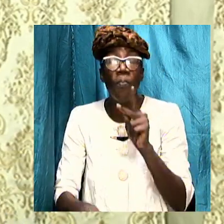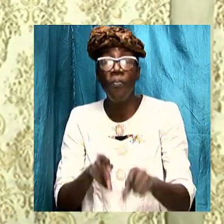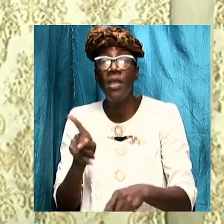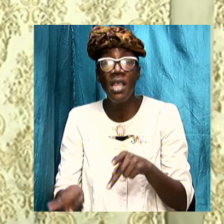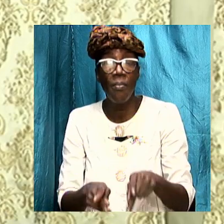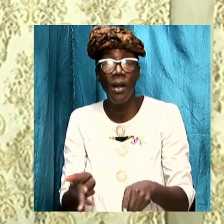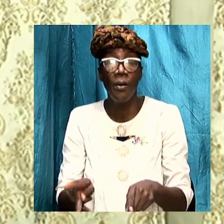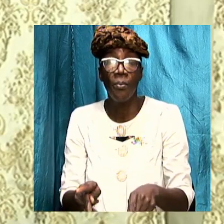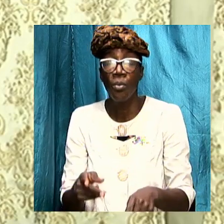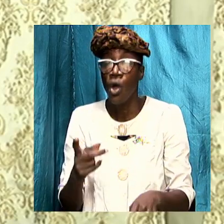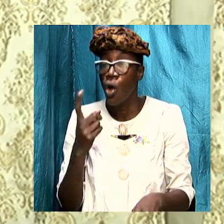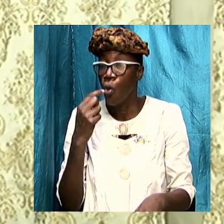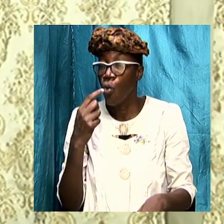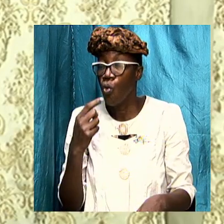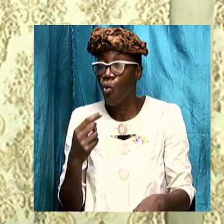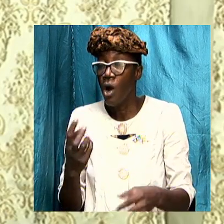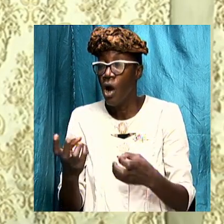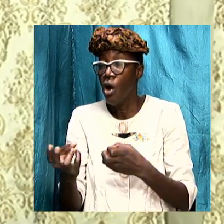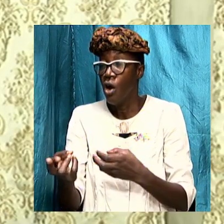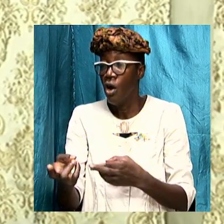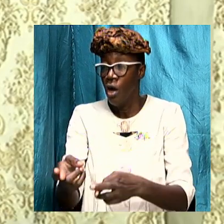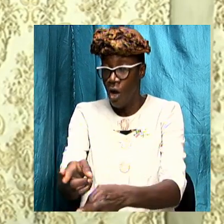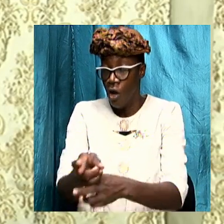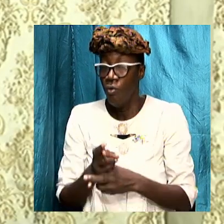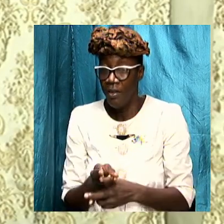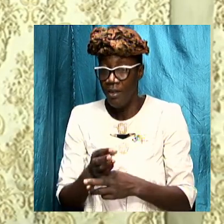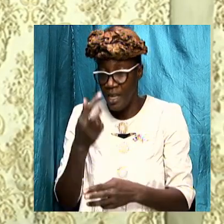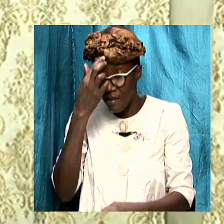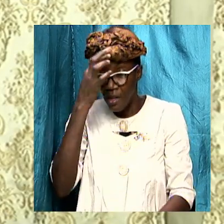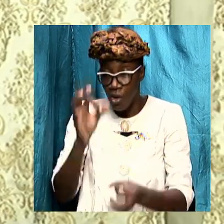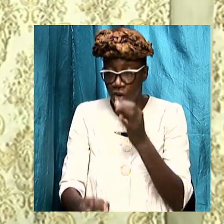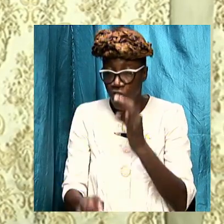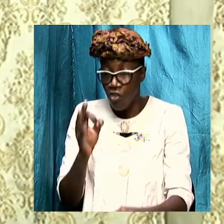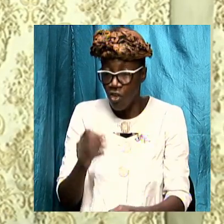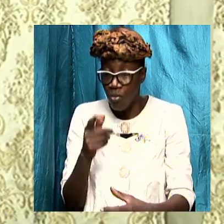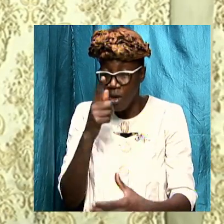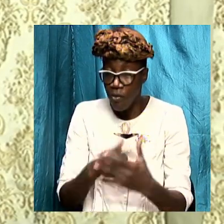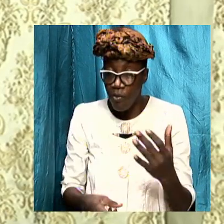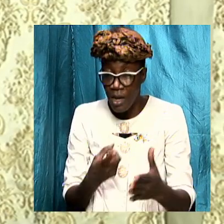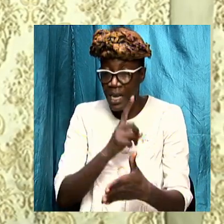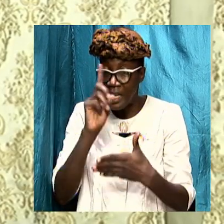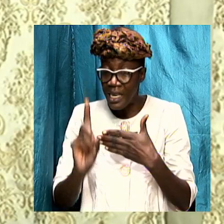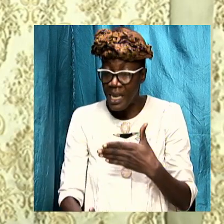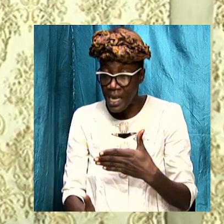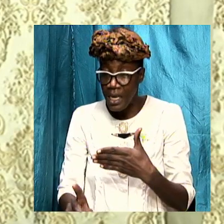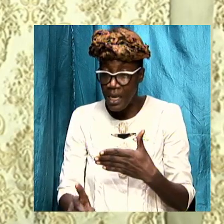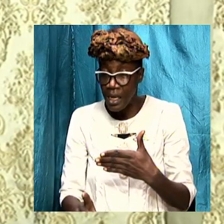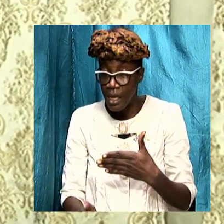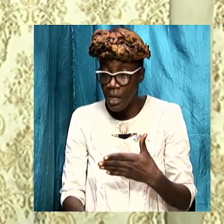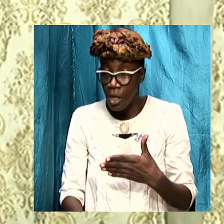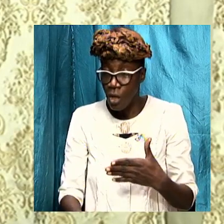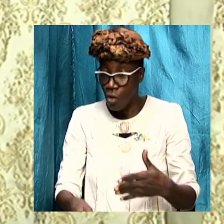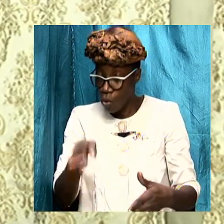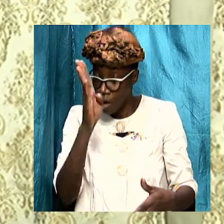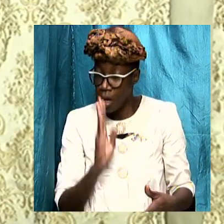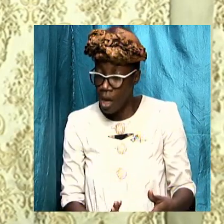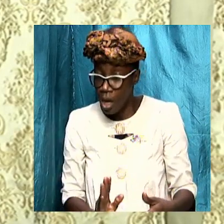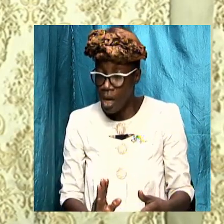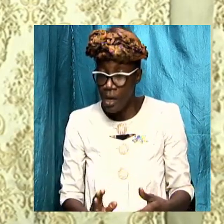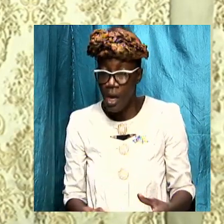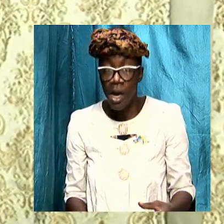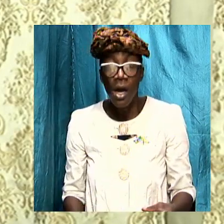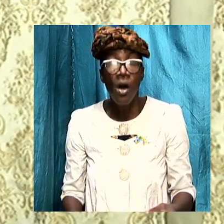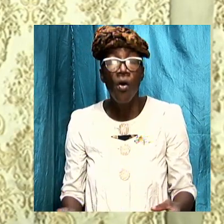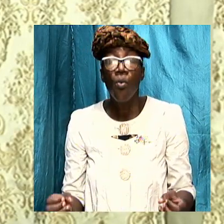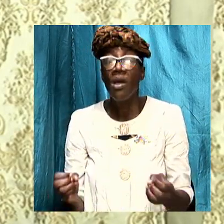would have been receiving the judgment for what they did to Messiah along with a whole lot of other things